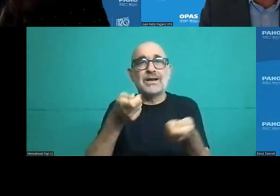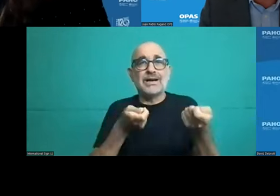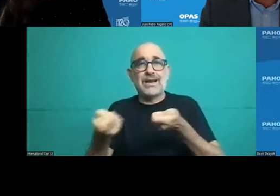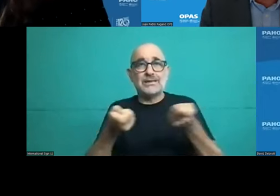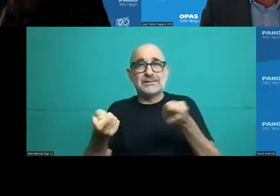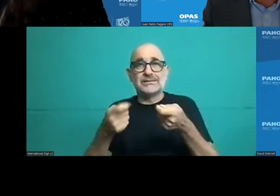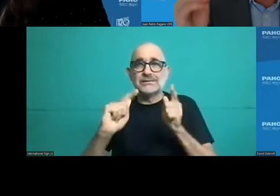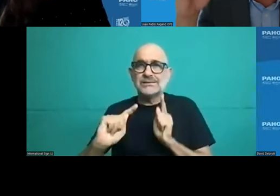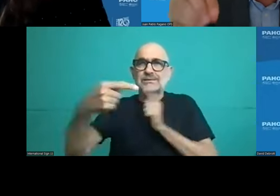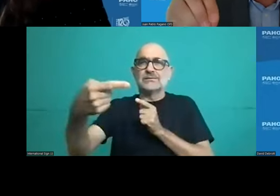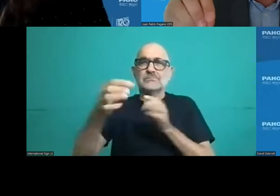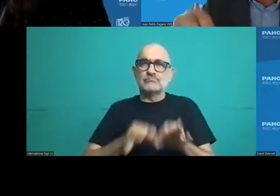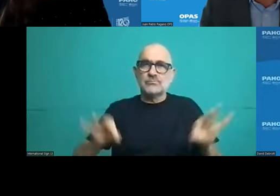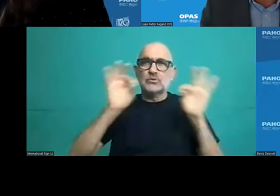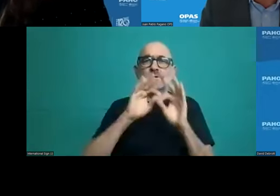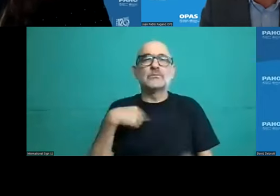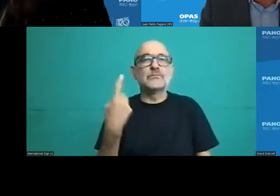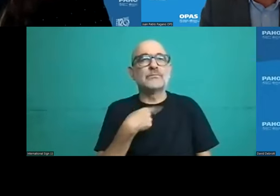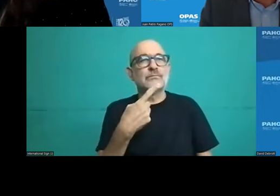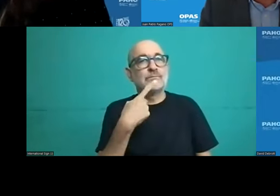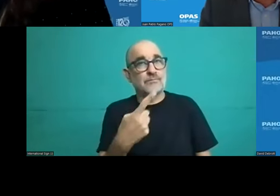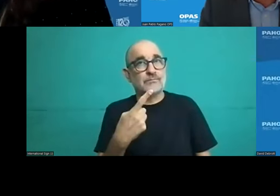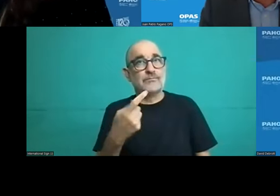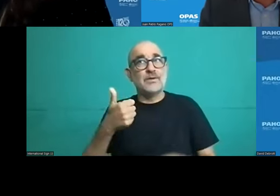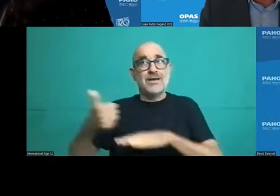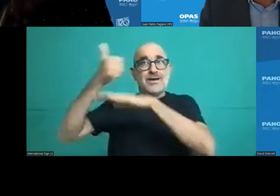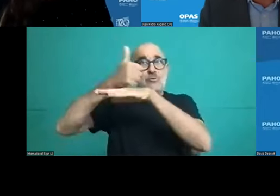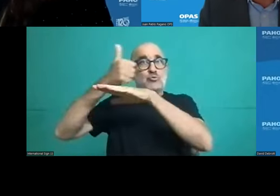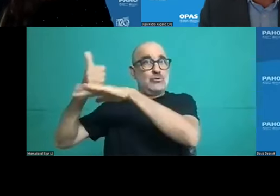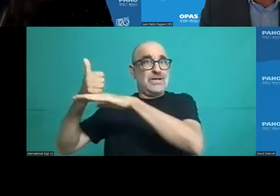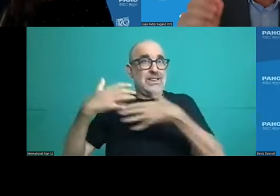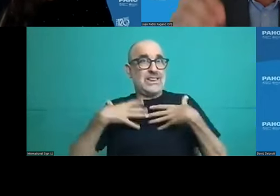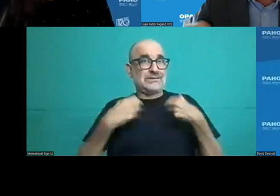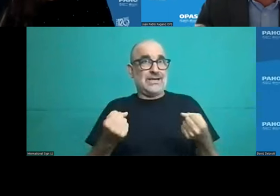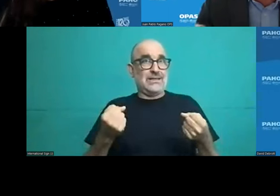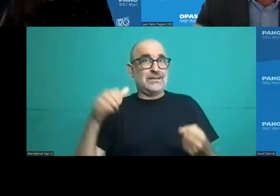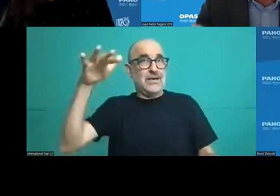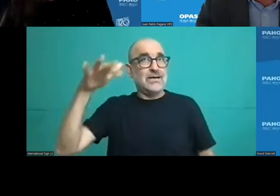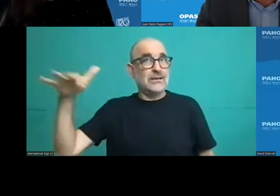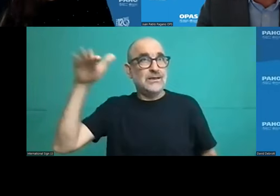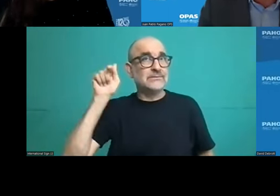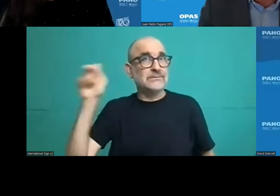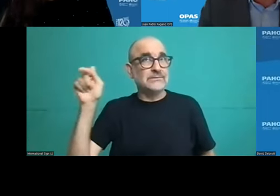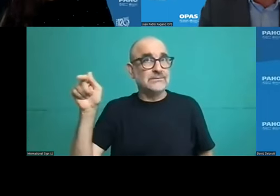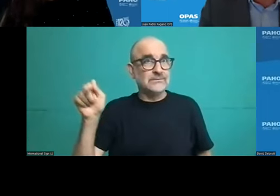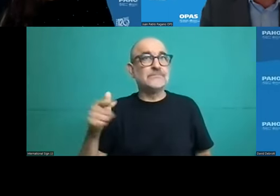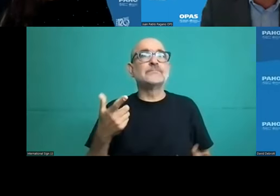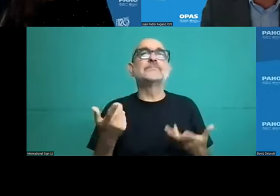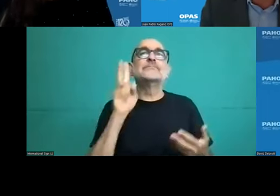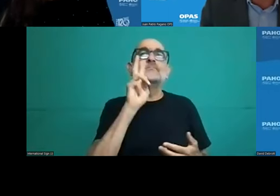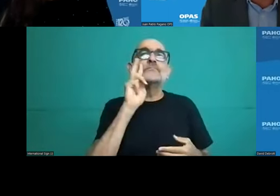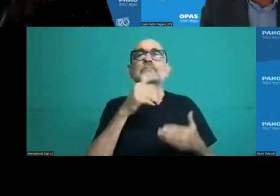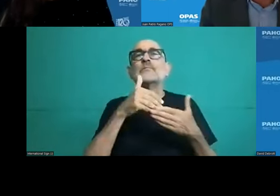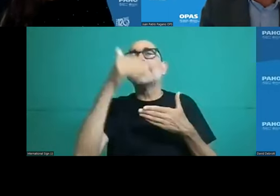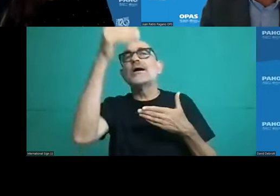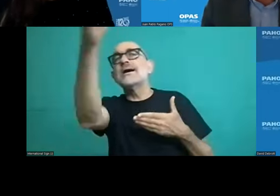look at this, but they face a number of specific complications because they go beyond the mechanisms that are